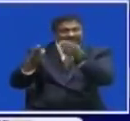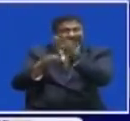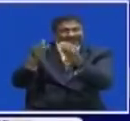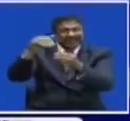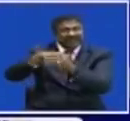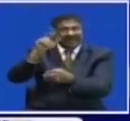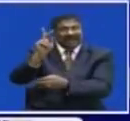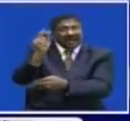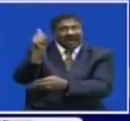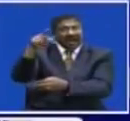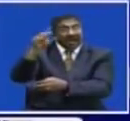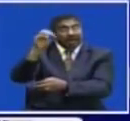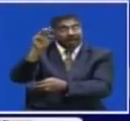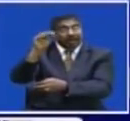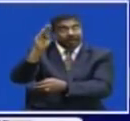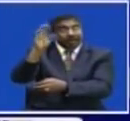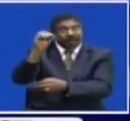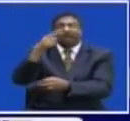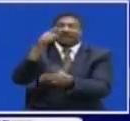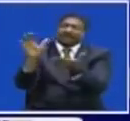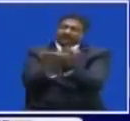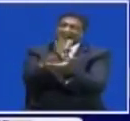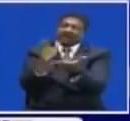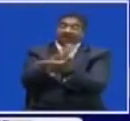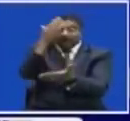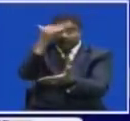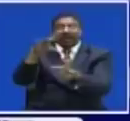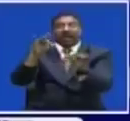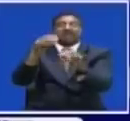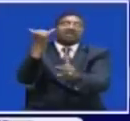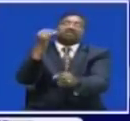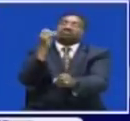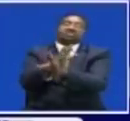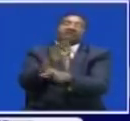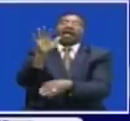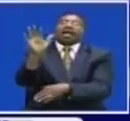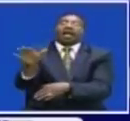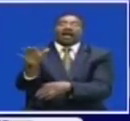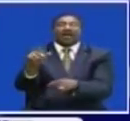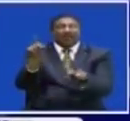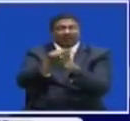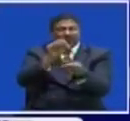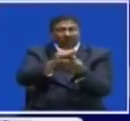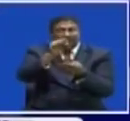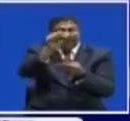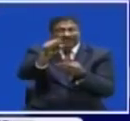Kabompo As land has already been made available He has further called For the rehabilitation Of the Soluese Mwenilunga road Which